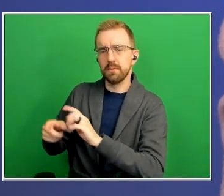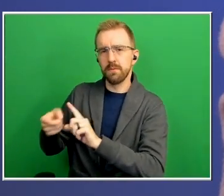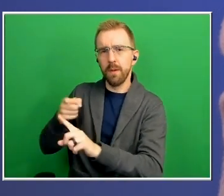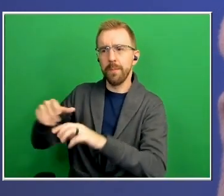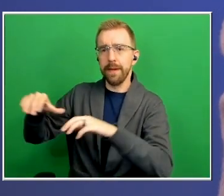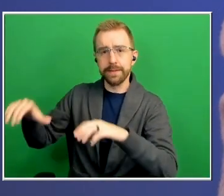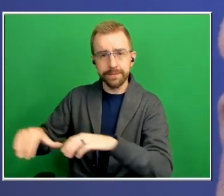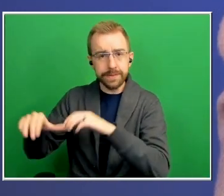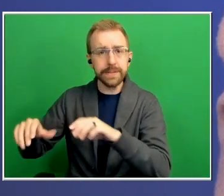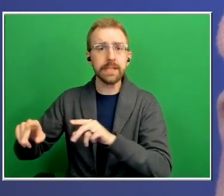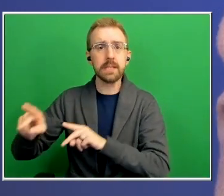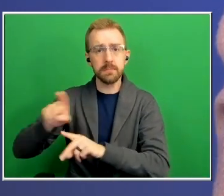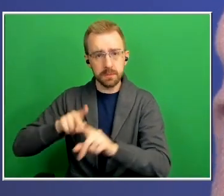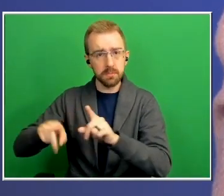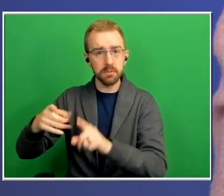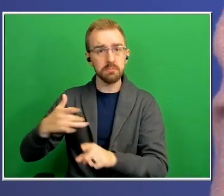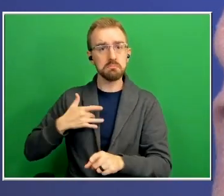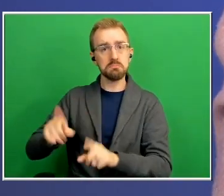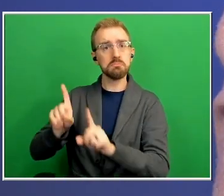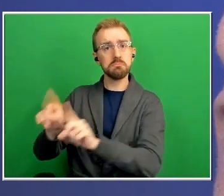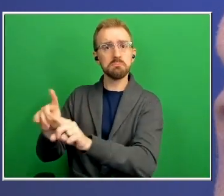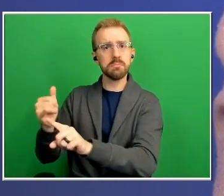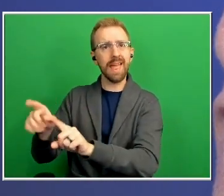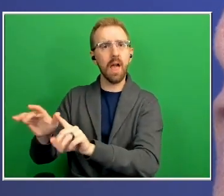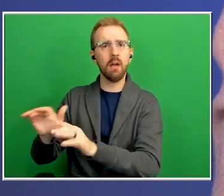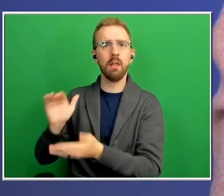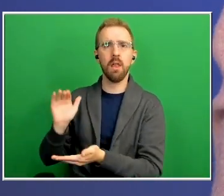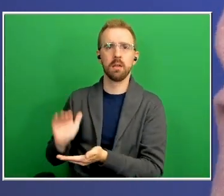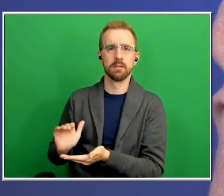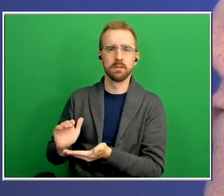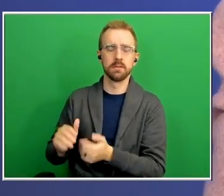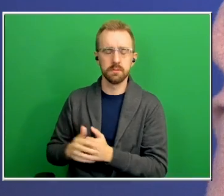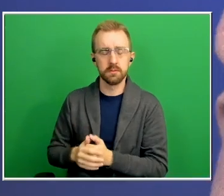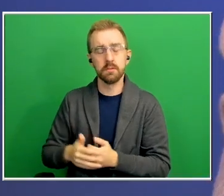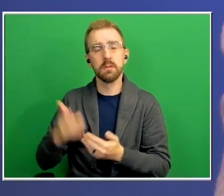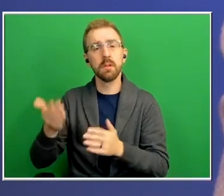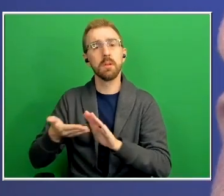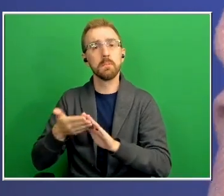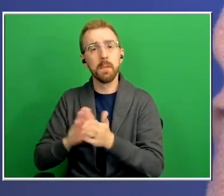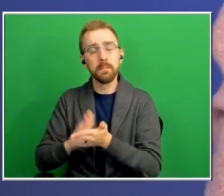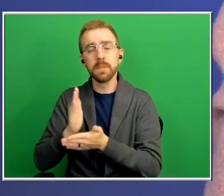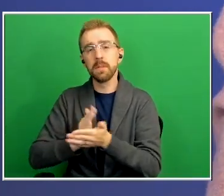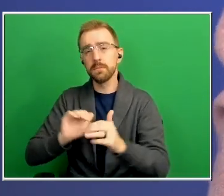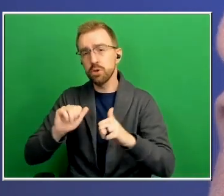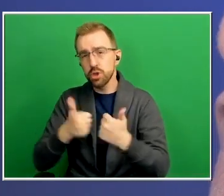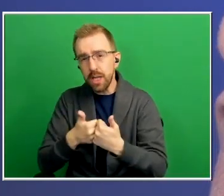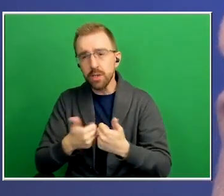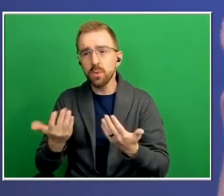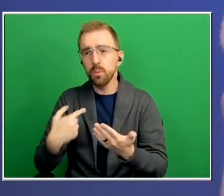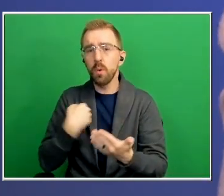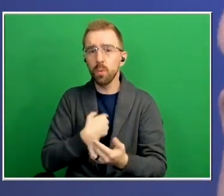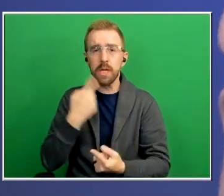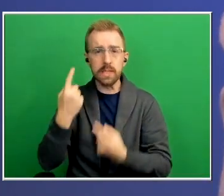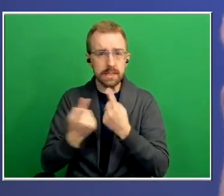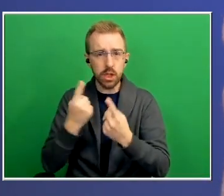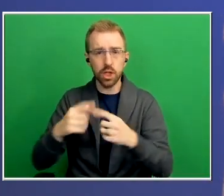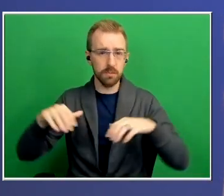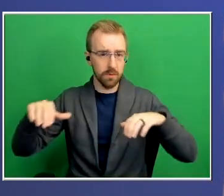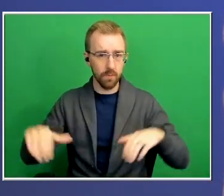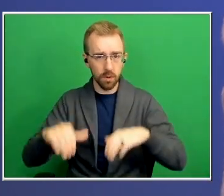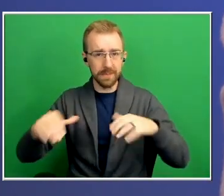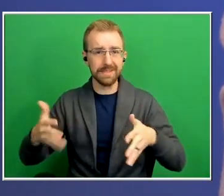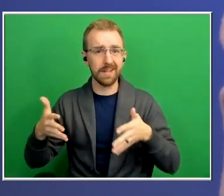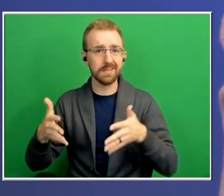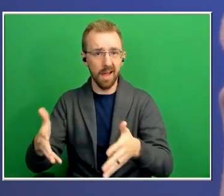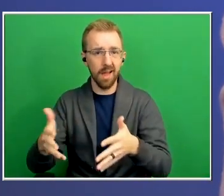would have been in and also as there becomes some challenges and what we consider performance anxiety um